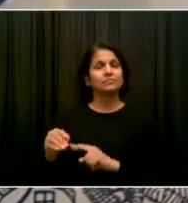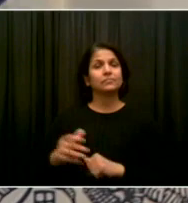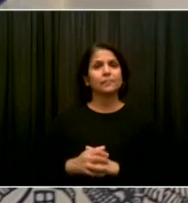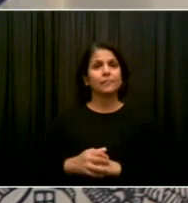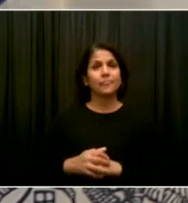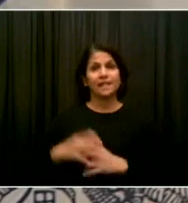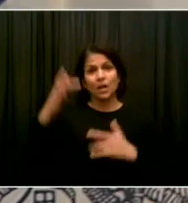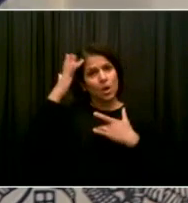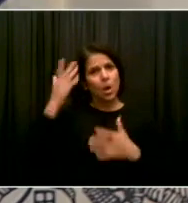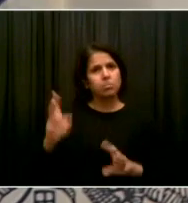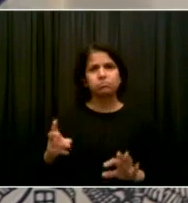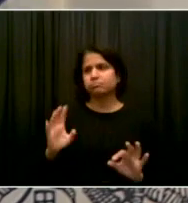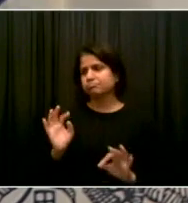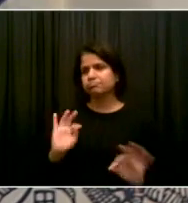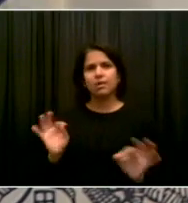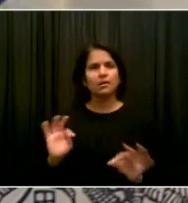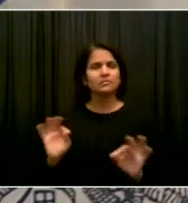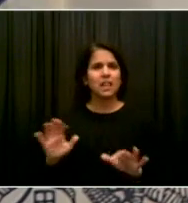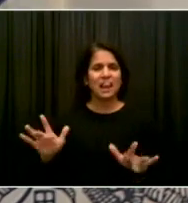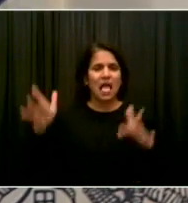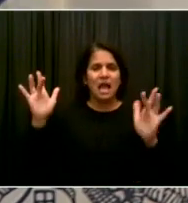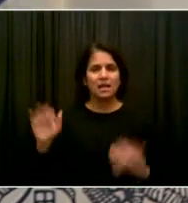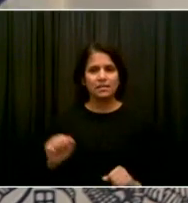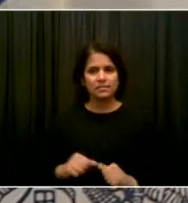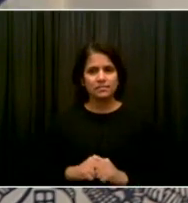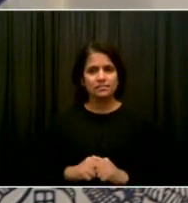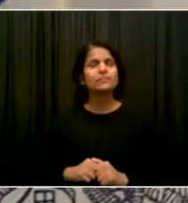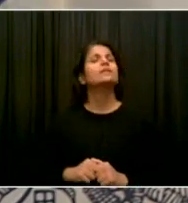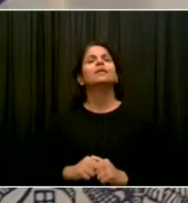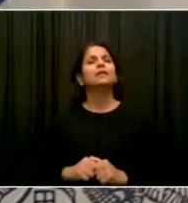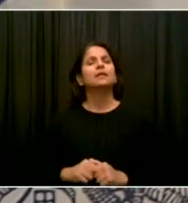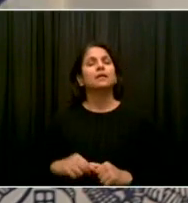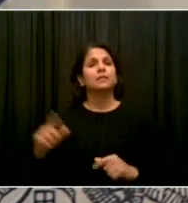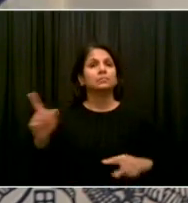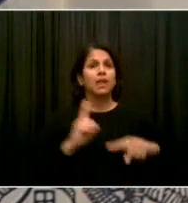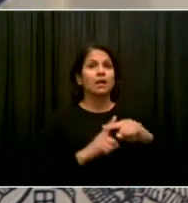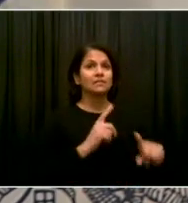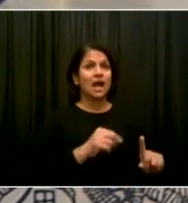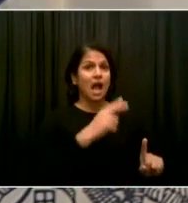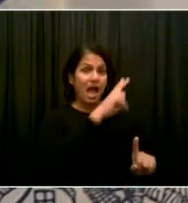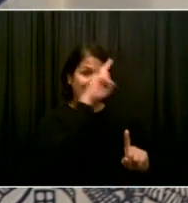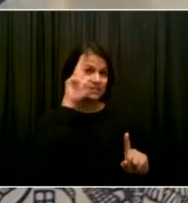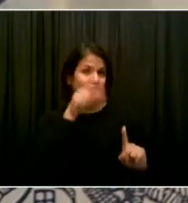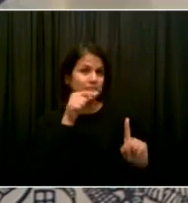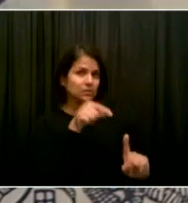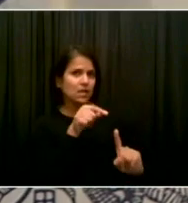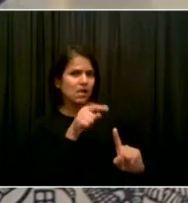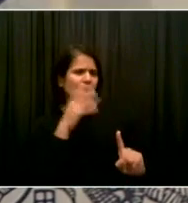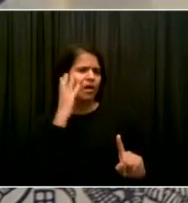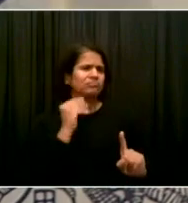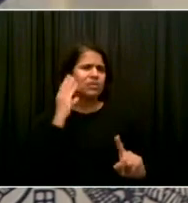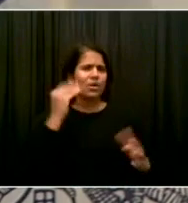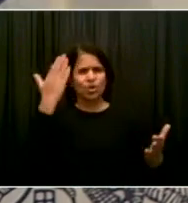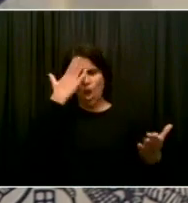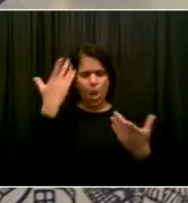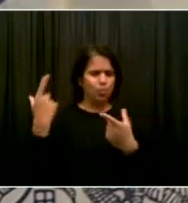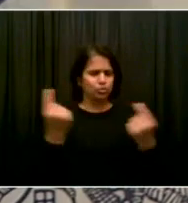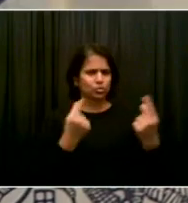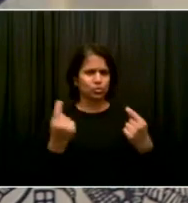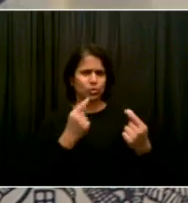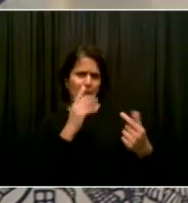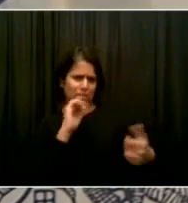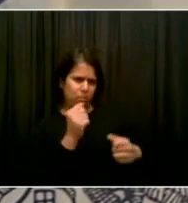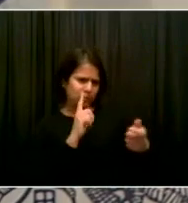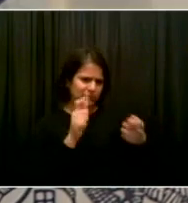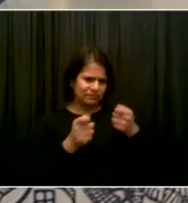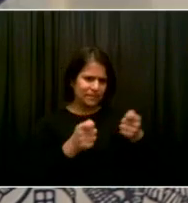because the hospital is so much better at how they handle these cases. Therefore, the amount of staffing Dr.